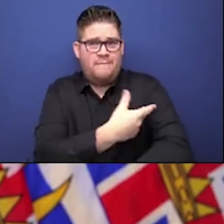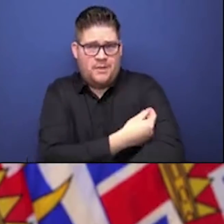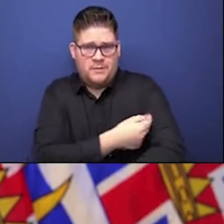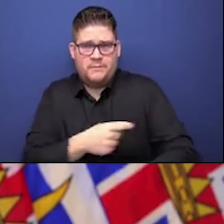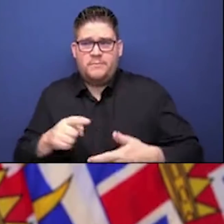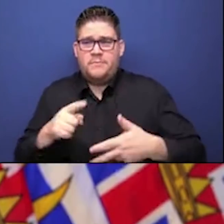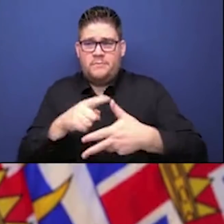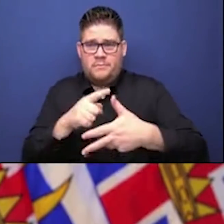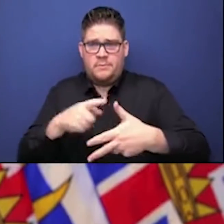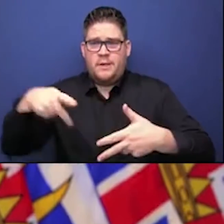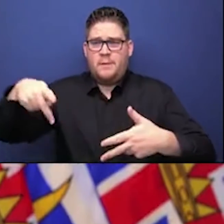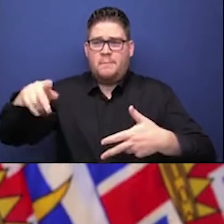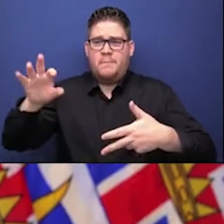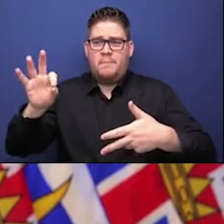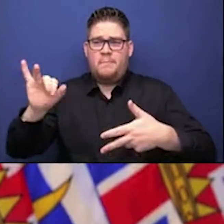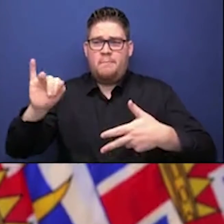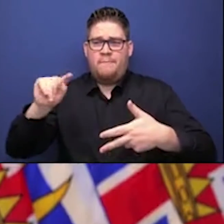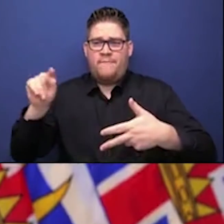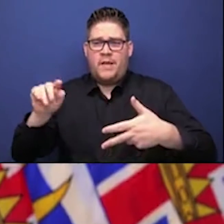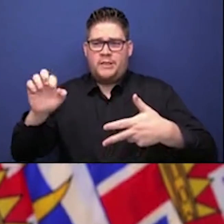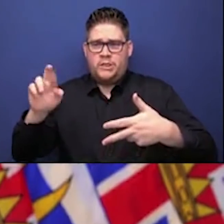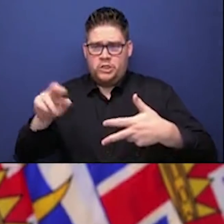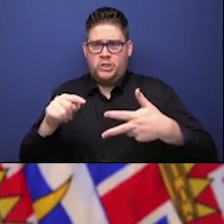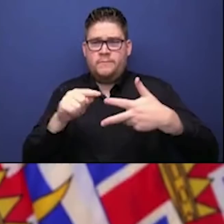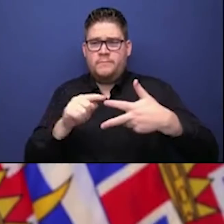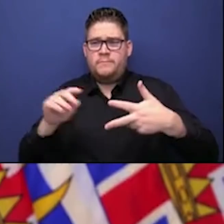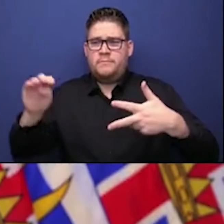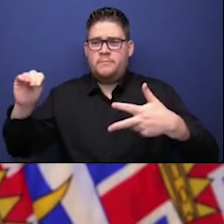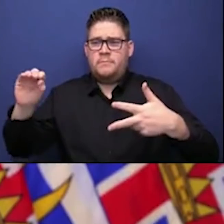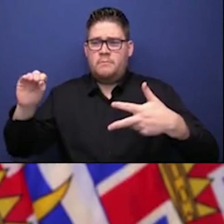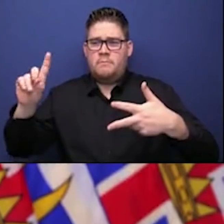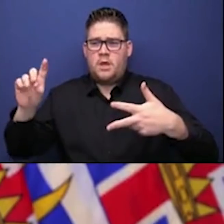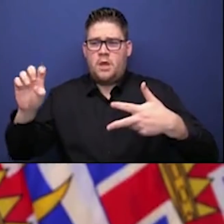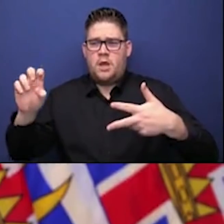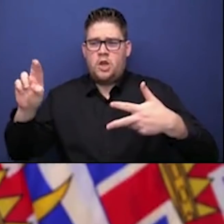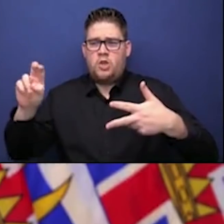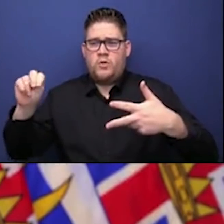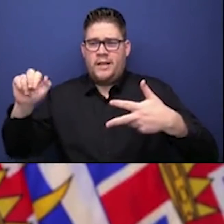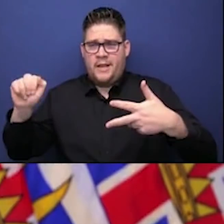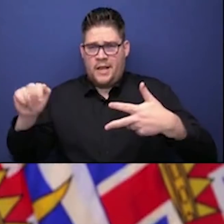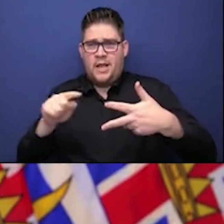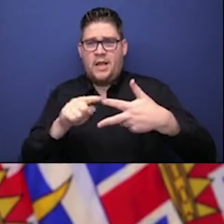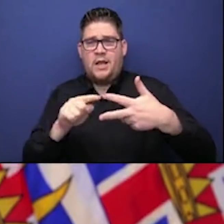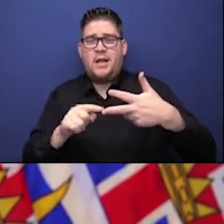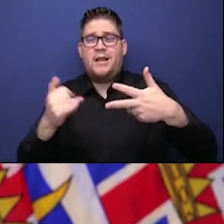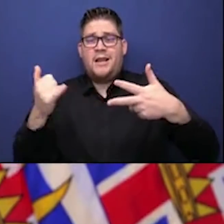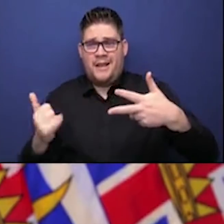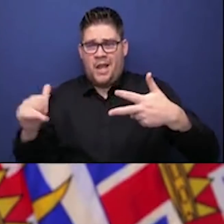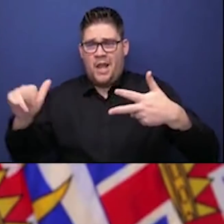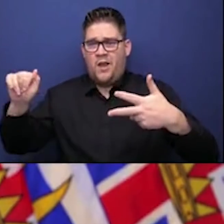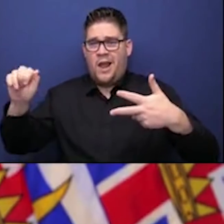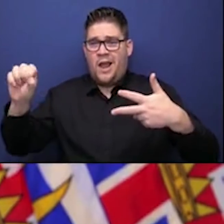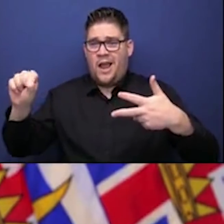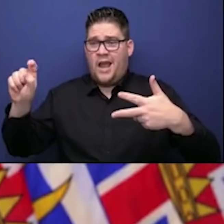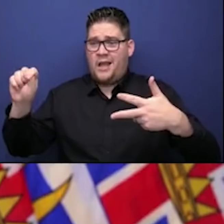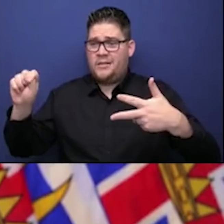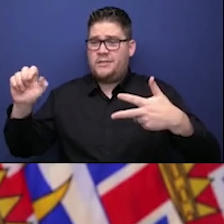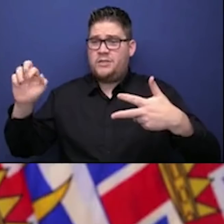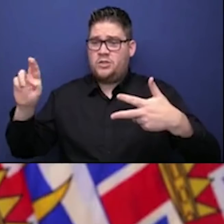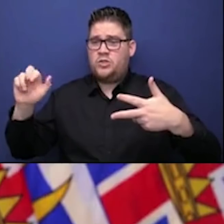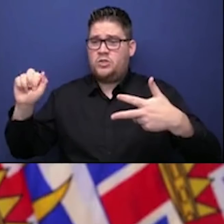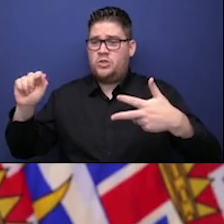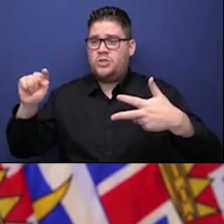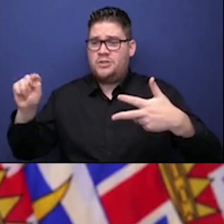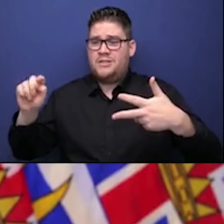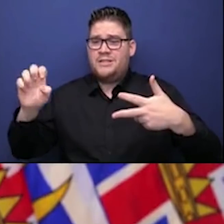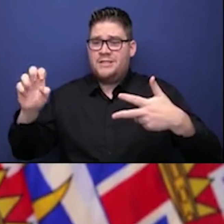which has been used quite a lot in many countries in the world, particularly in the UK, which will be supplied from these two manufacturers, allows us to